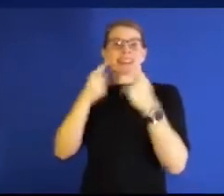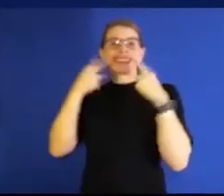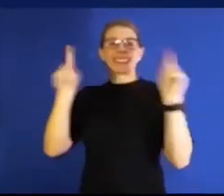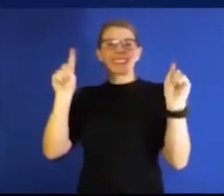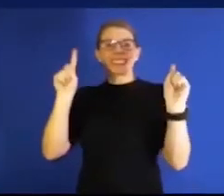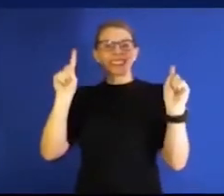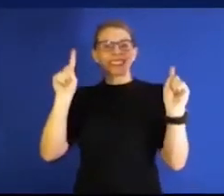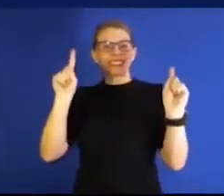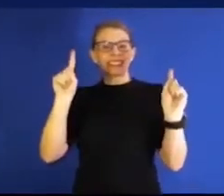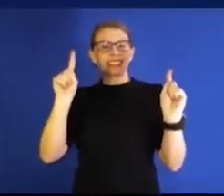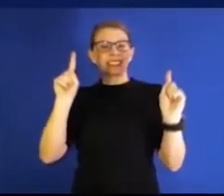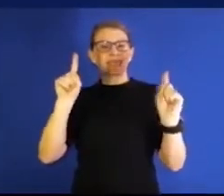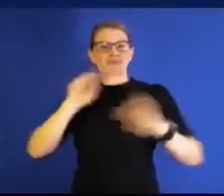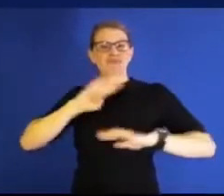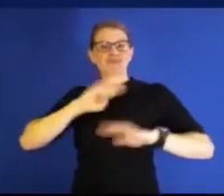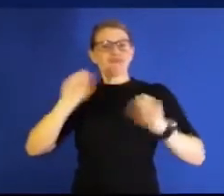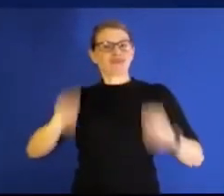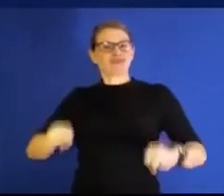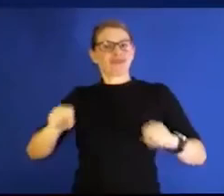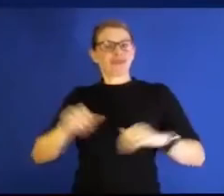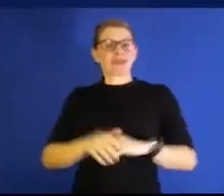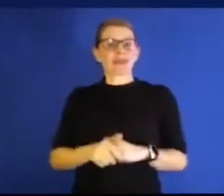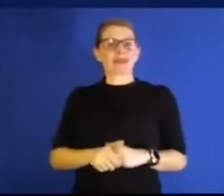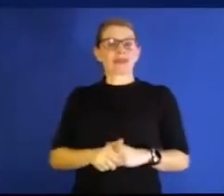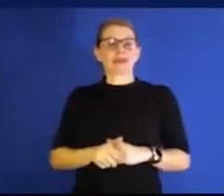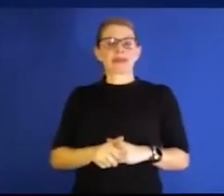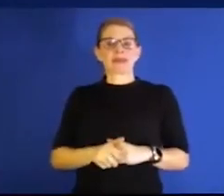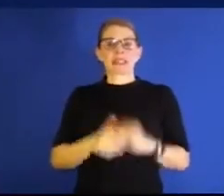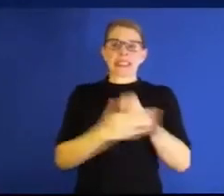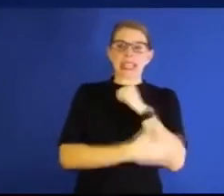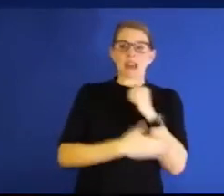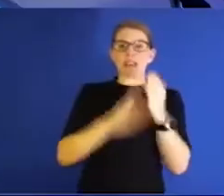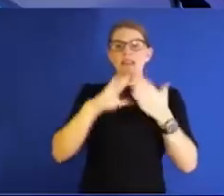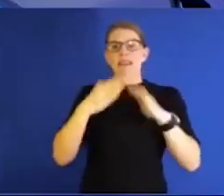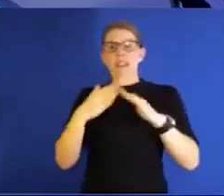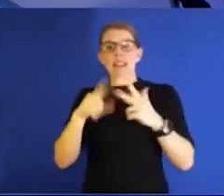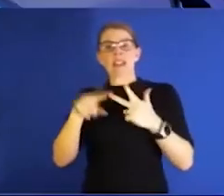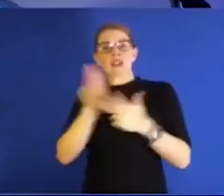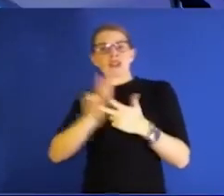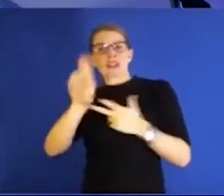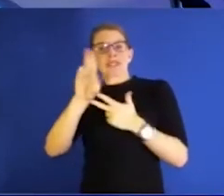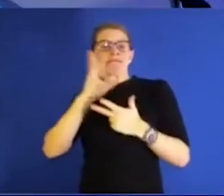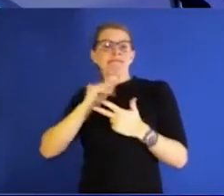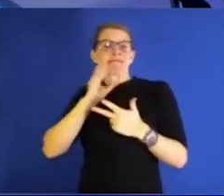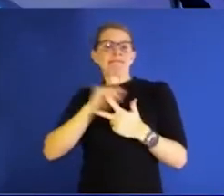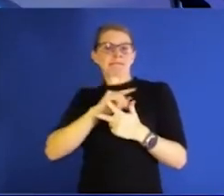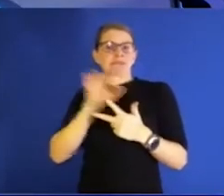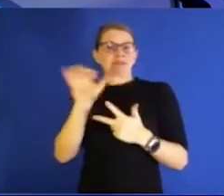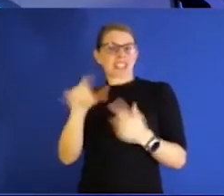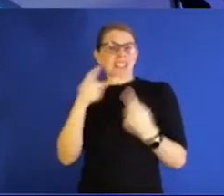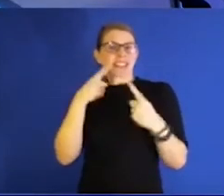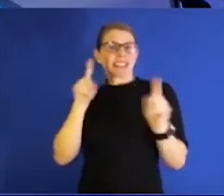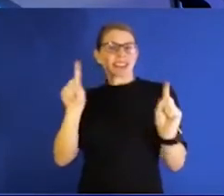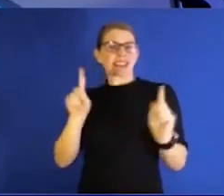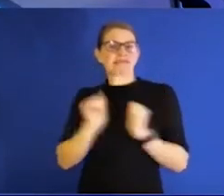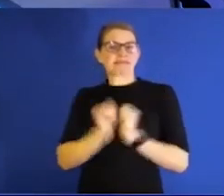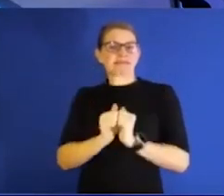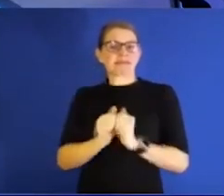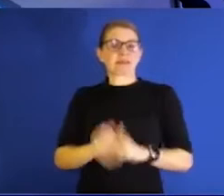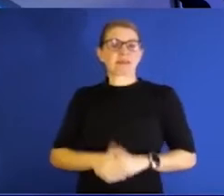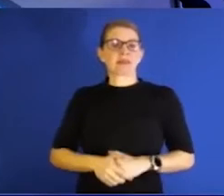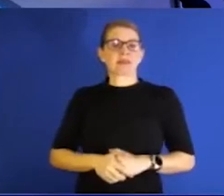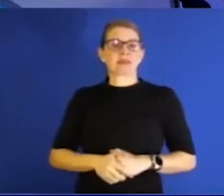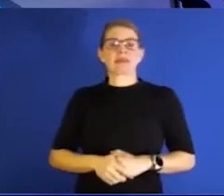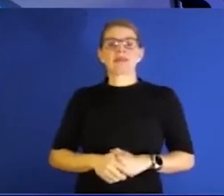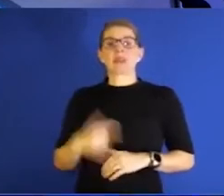LMH and that's what the county, the city, and the university of all experience. Well, and that said, we came back this semester